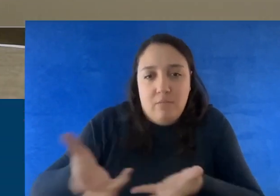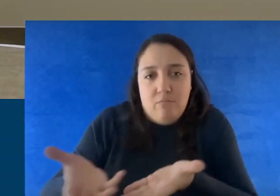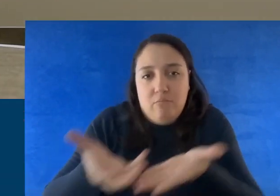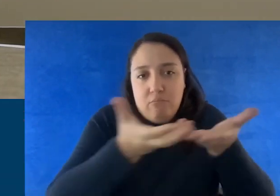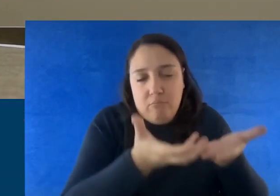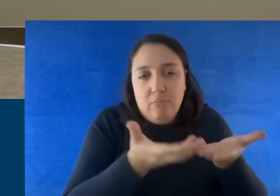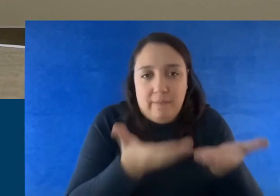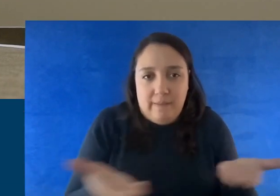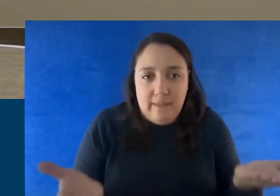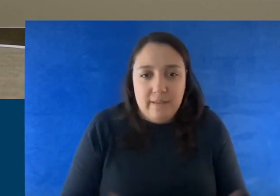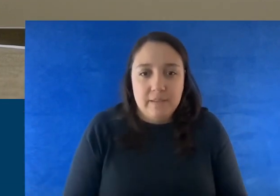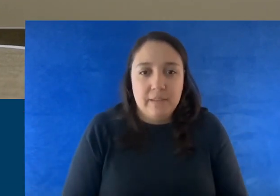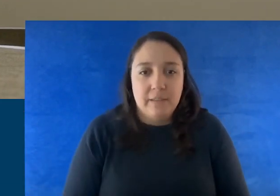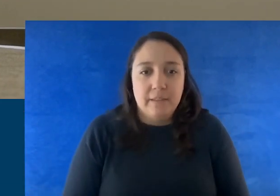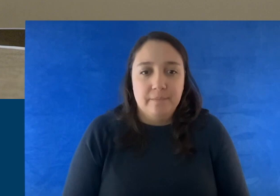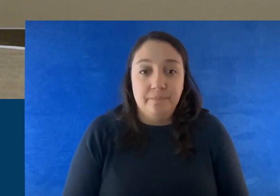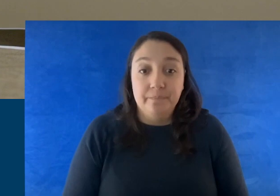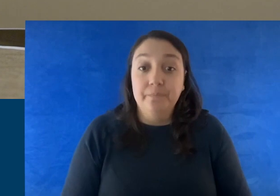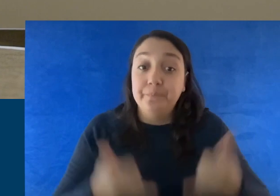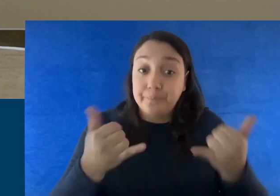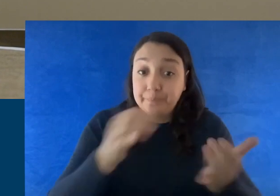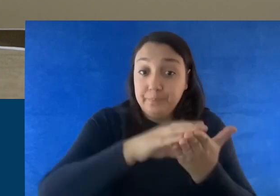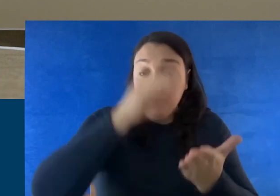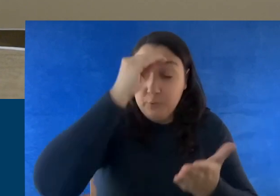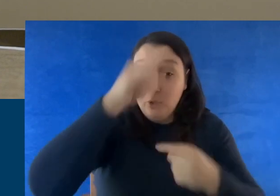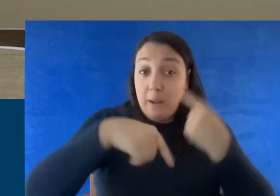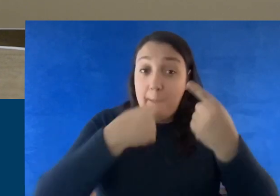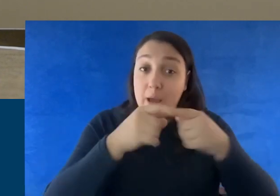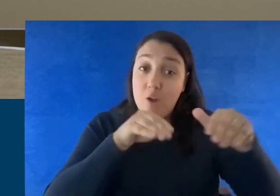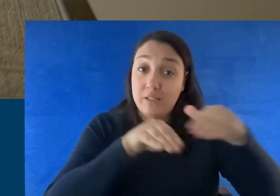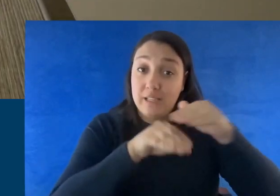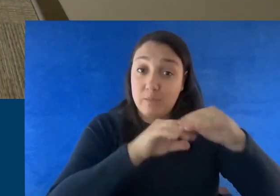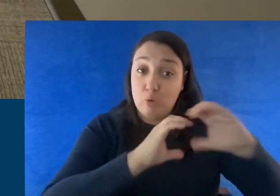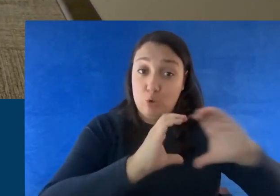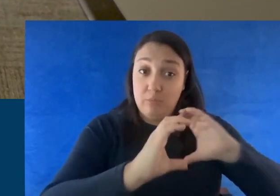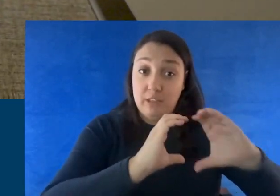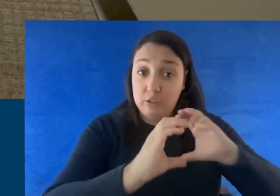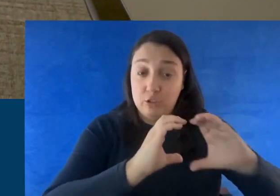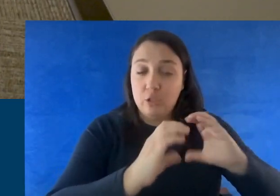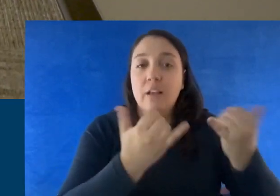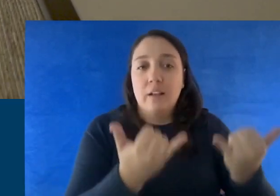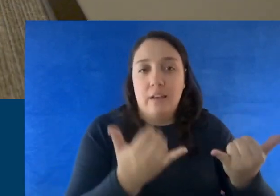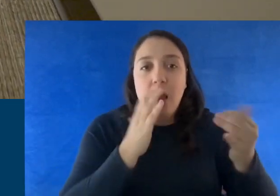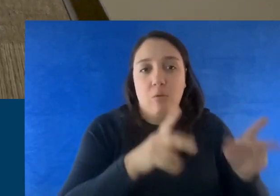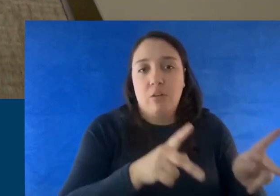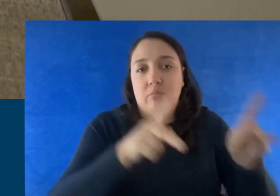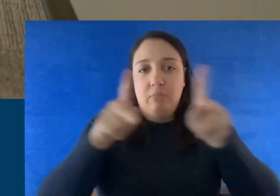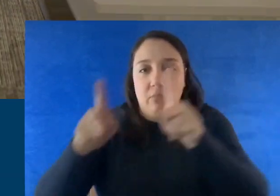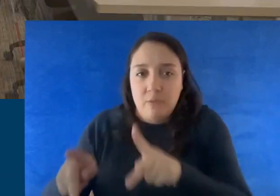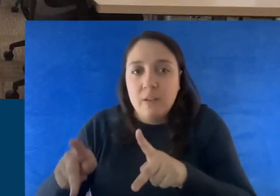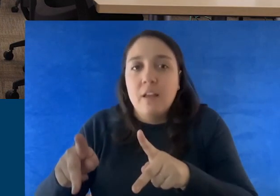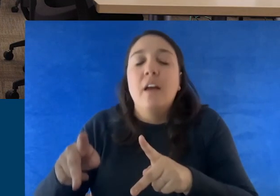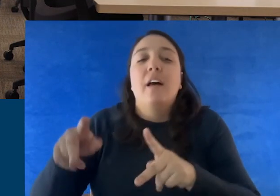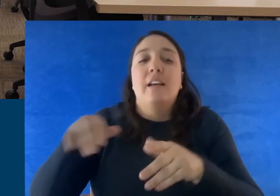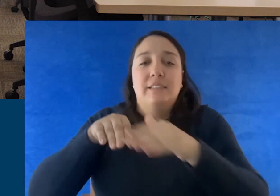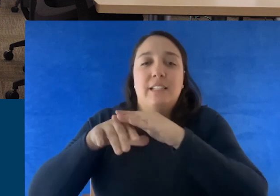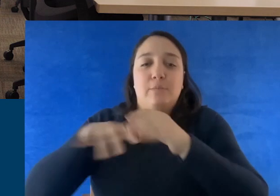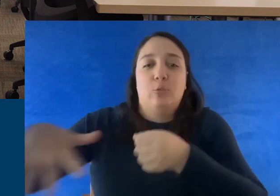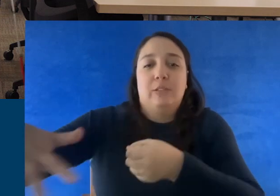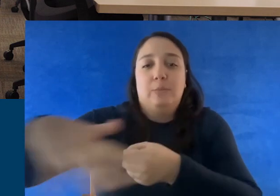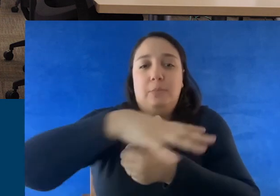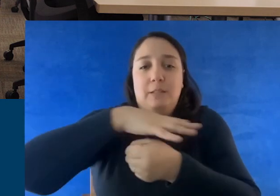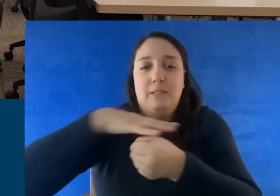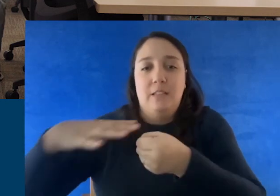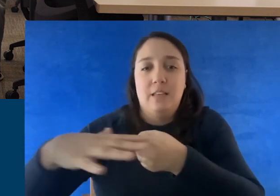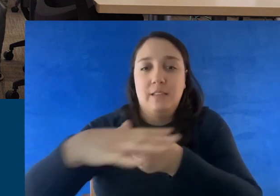a hallway. Now that we've learned about accessible communication, let's talk about accessible spaces. There are many